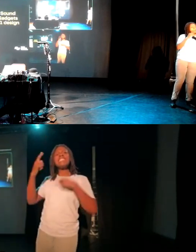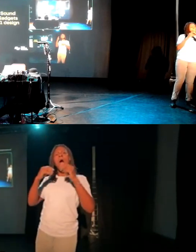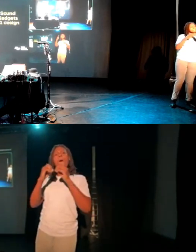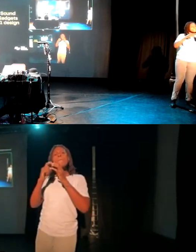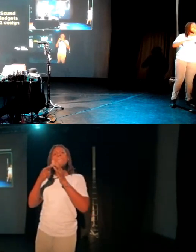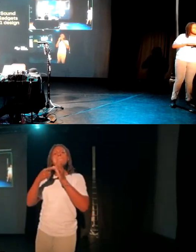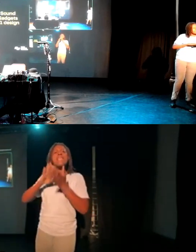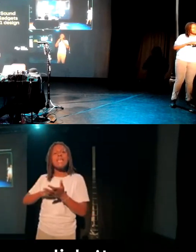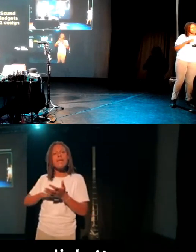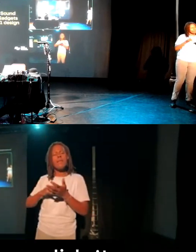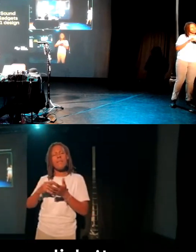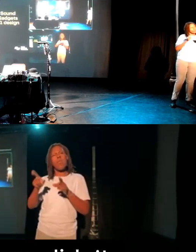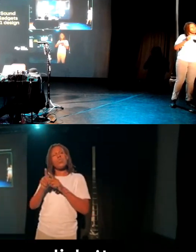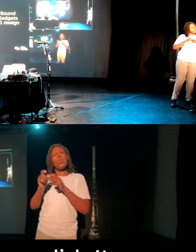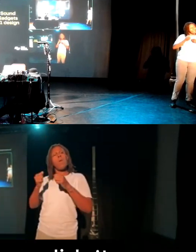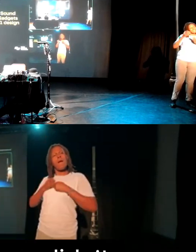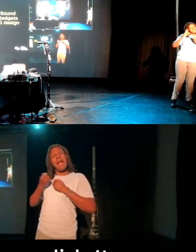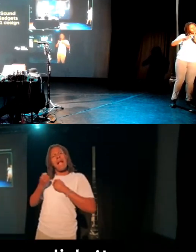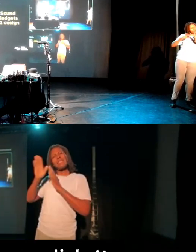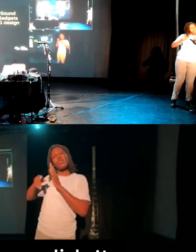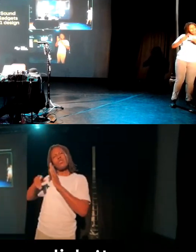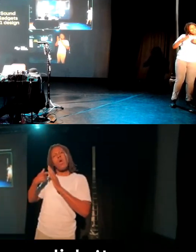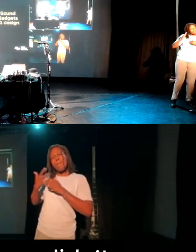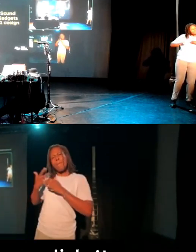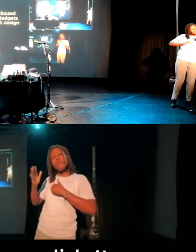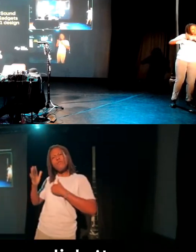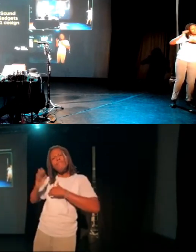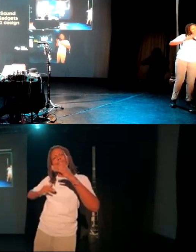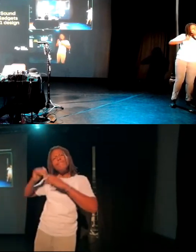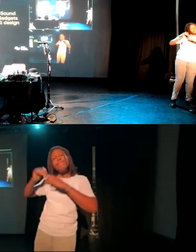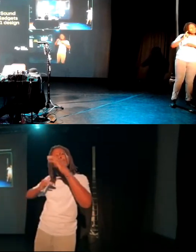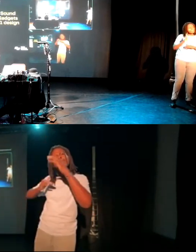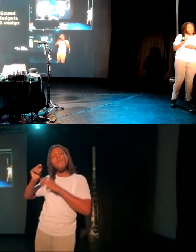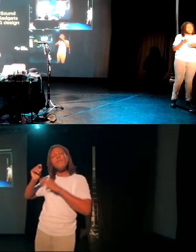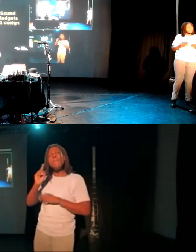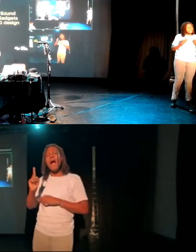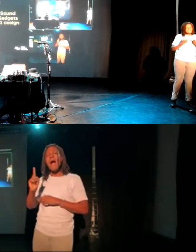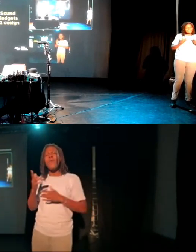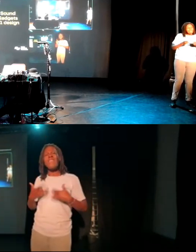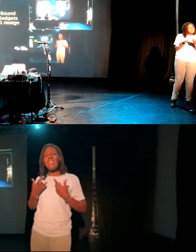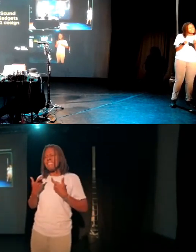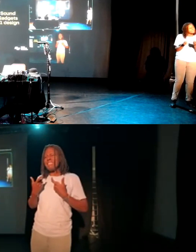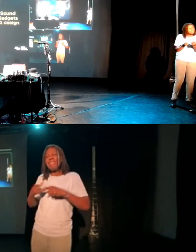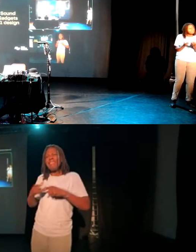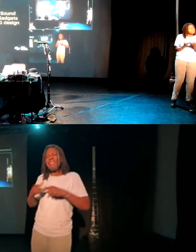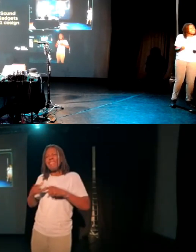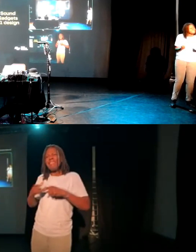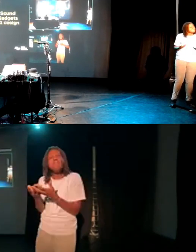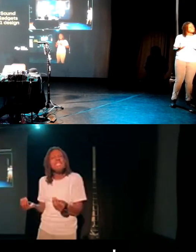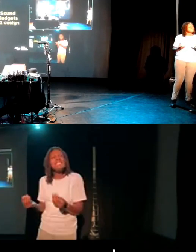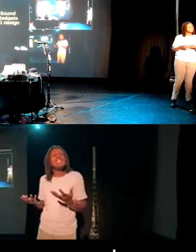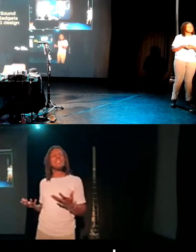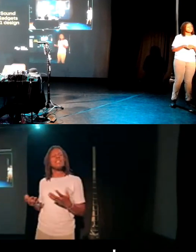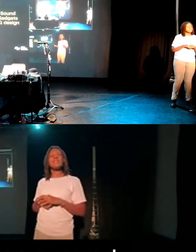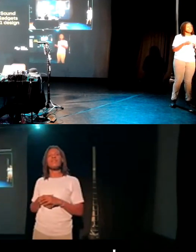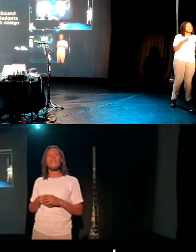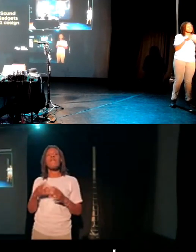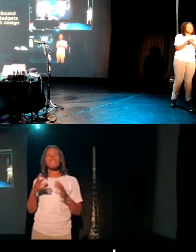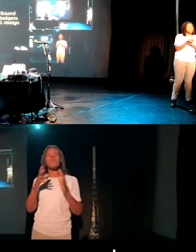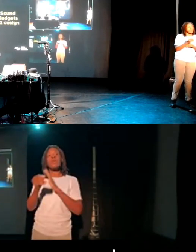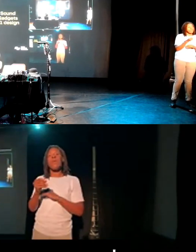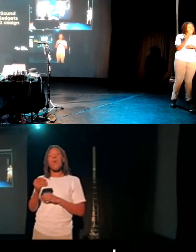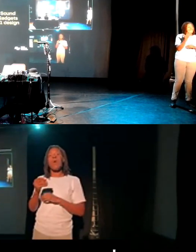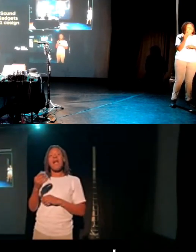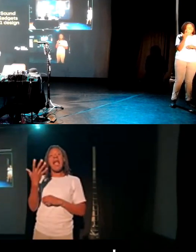that I'd built through work as well. And when there was something that we didn't feel existed, and that was something around kind of like moving a hand and being able to tilt and